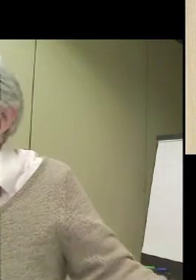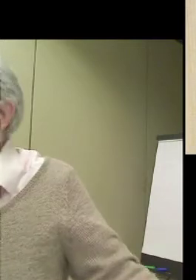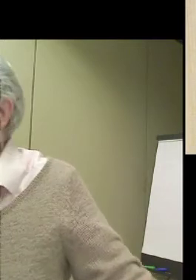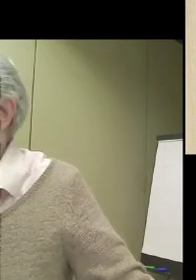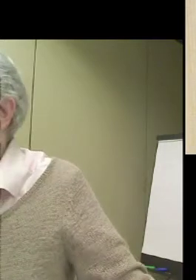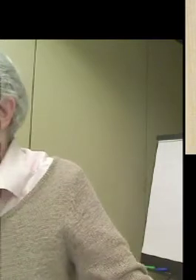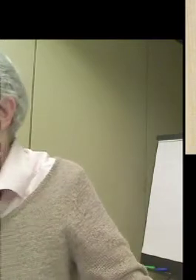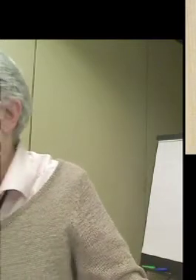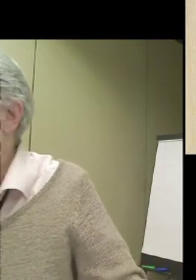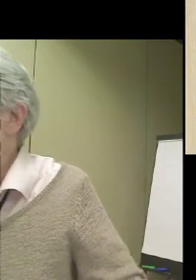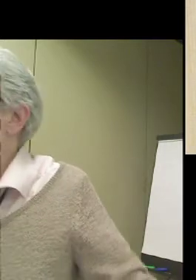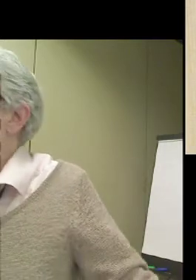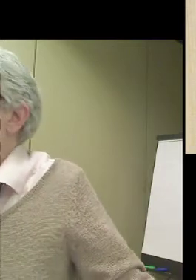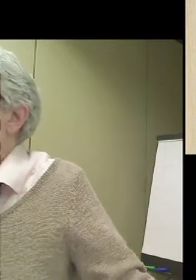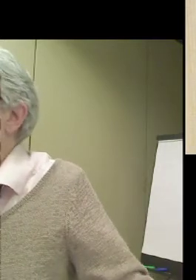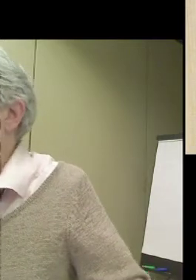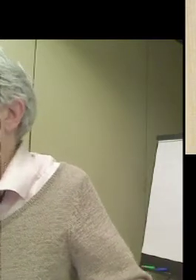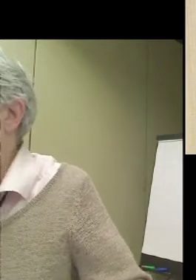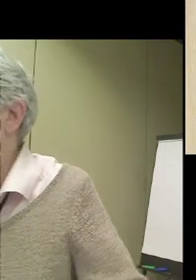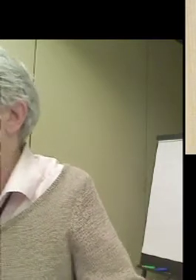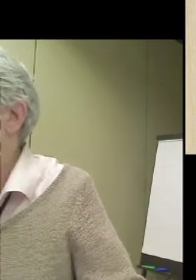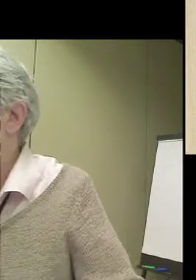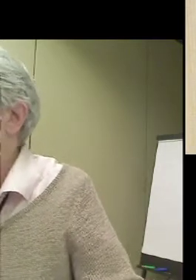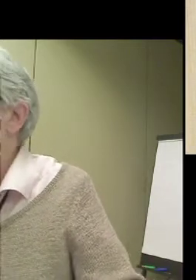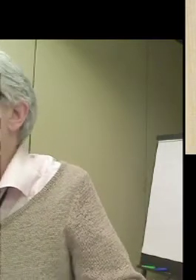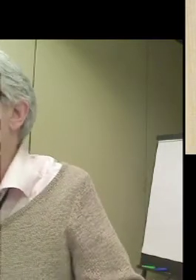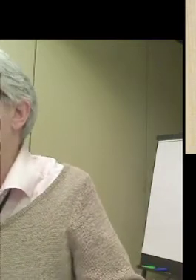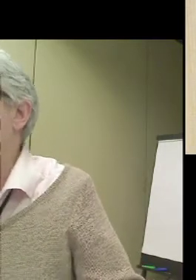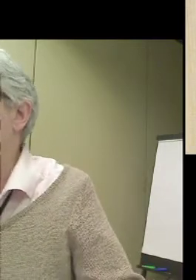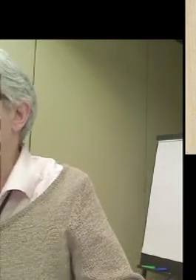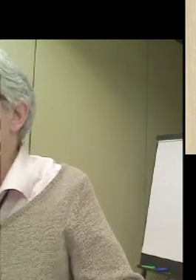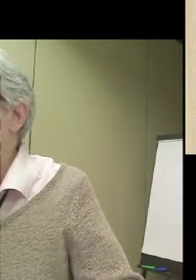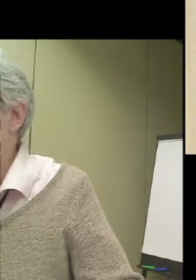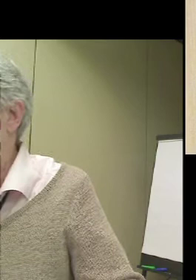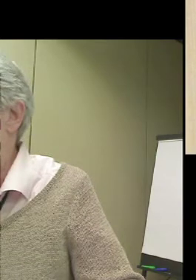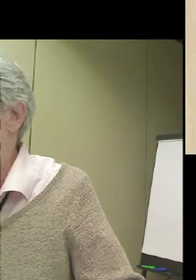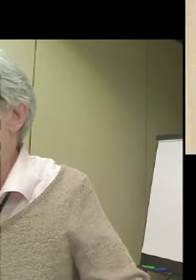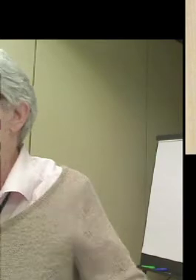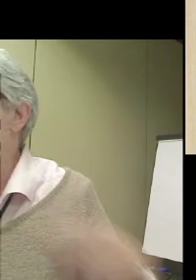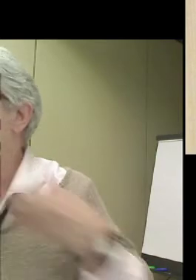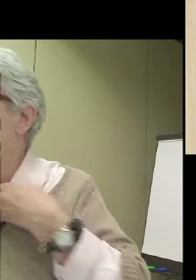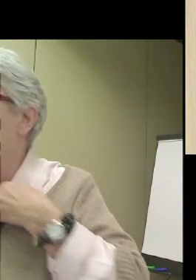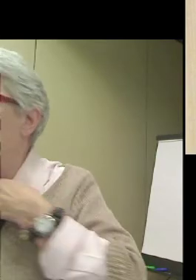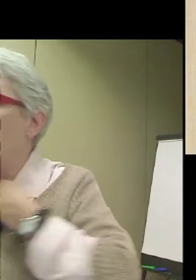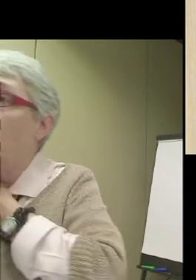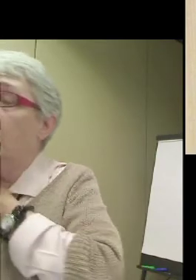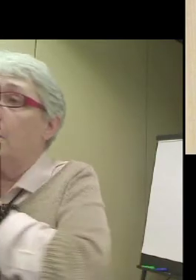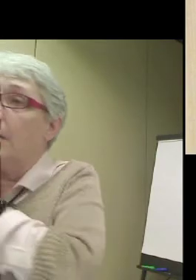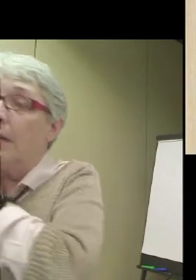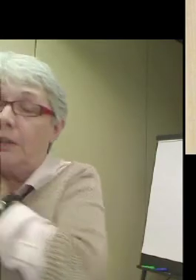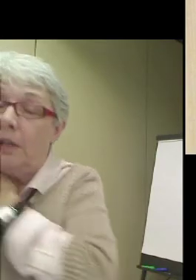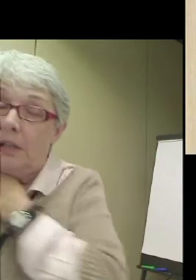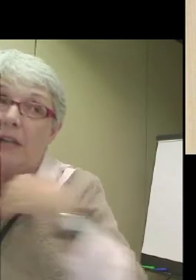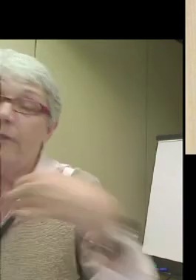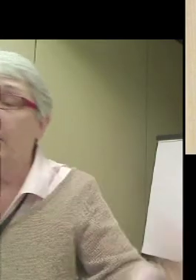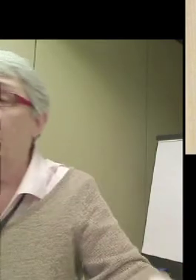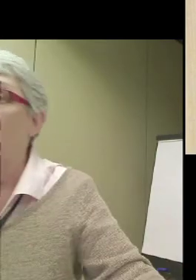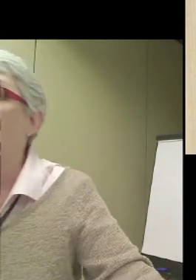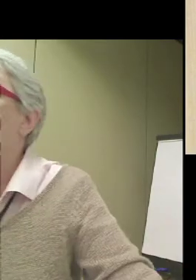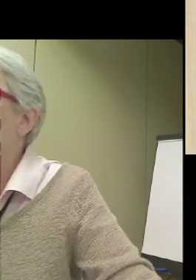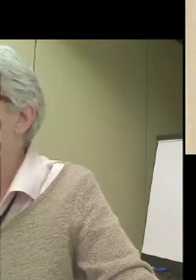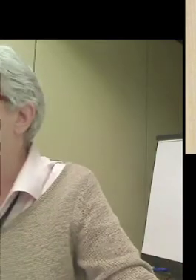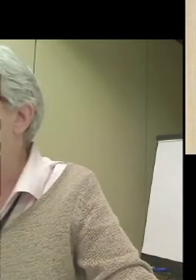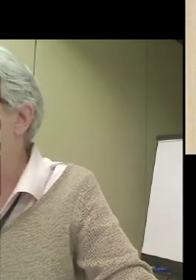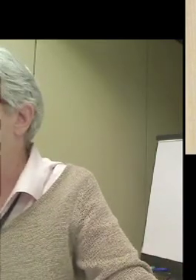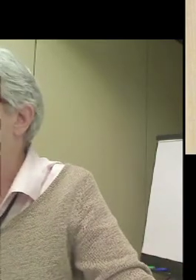I don't really have to say any more. I mean, that is what it is for us. We have given what the deaf community has called us, has identified